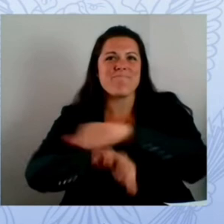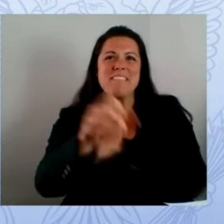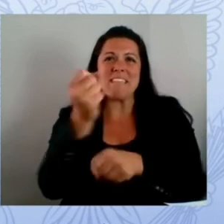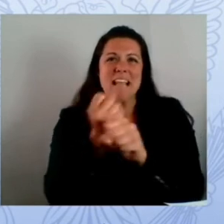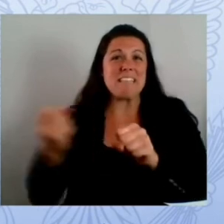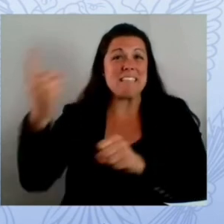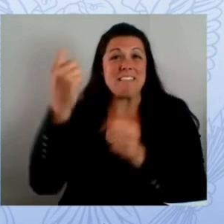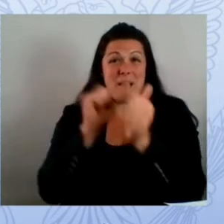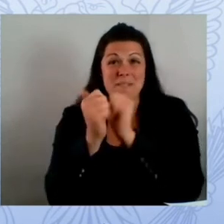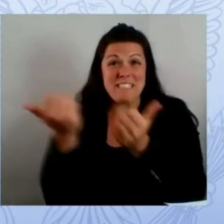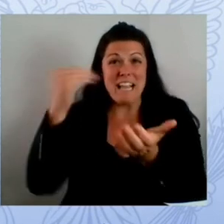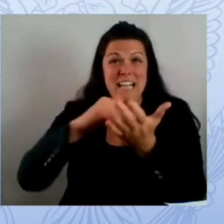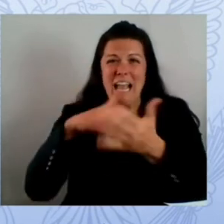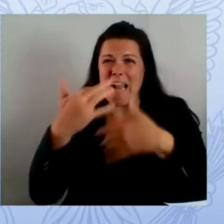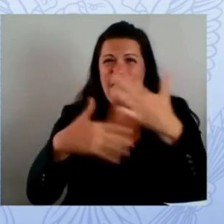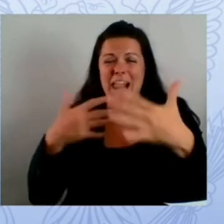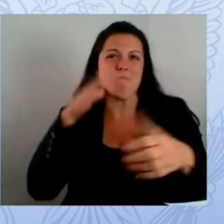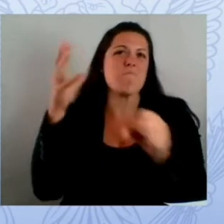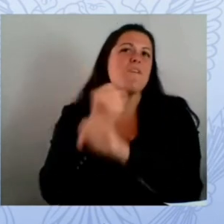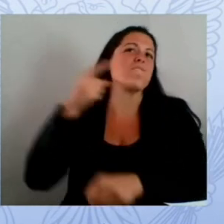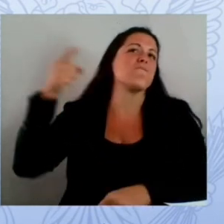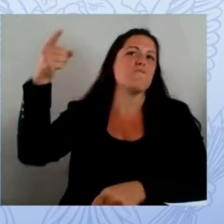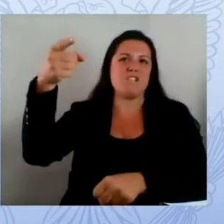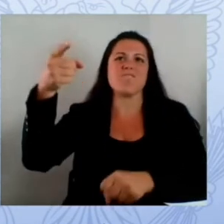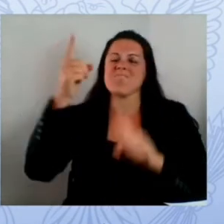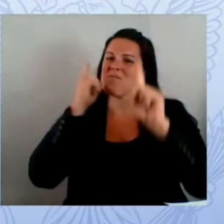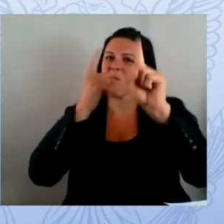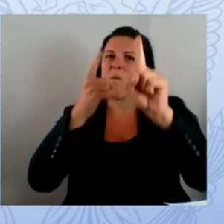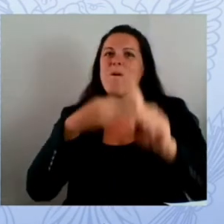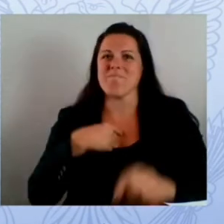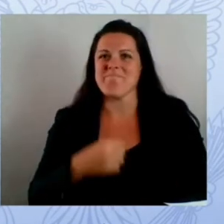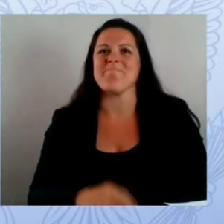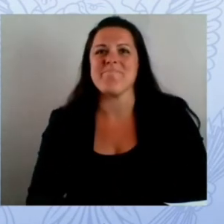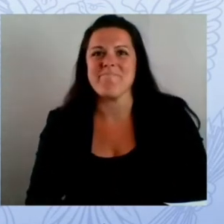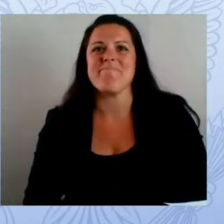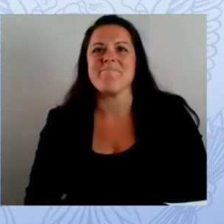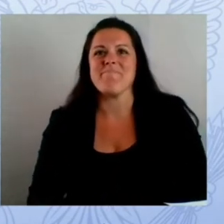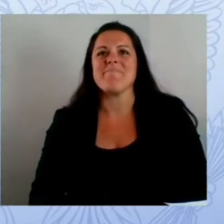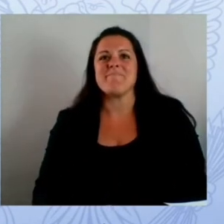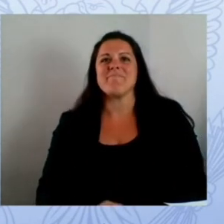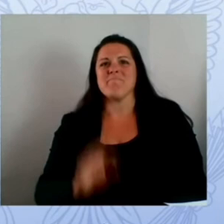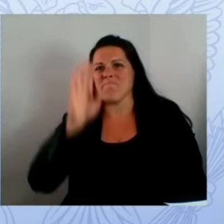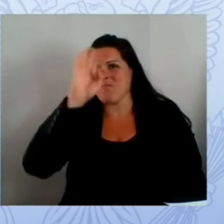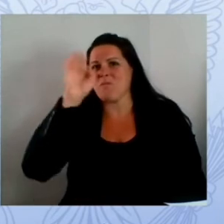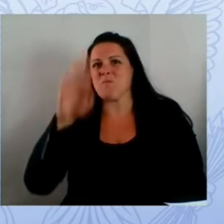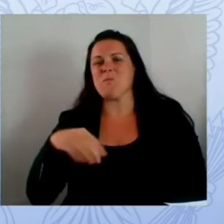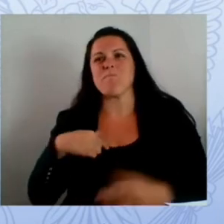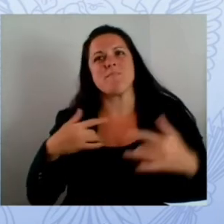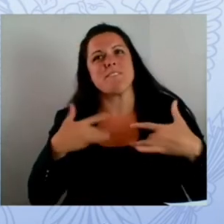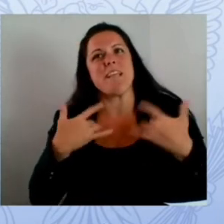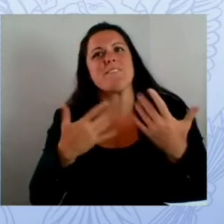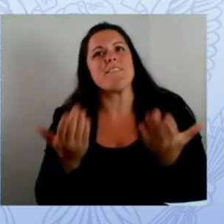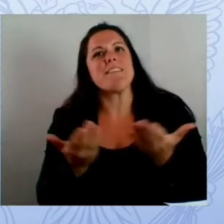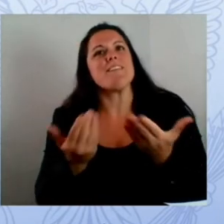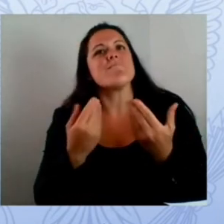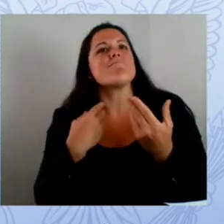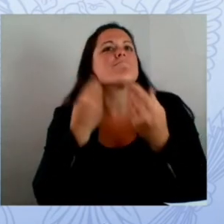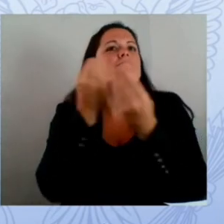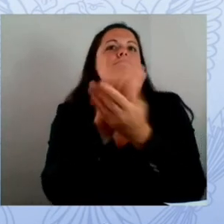and thank everyone for the opportunity to be here today and to talk a little bit about what north dakota is doing with cyber education thank you